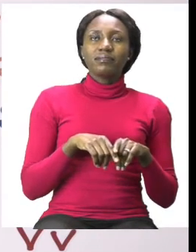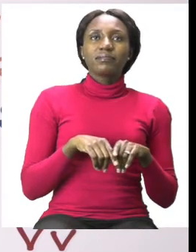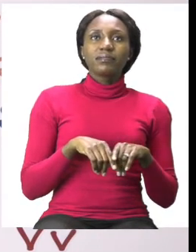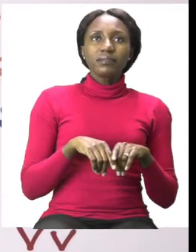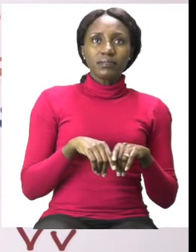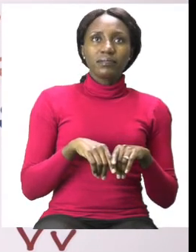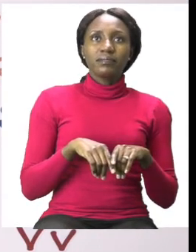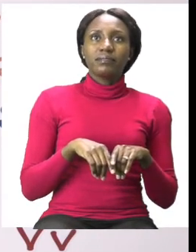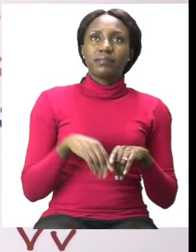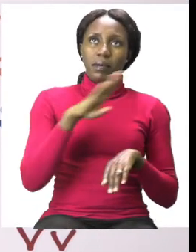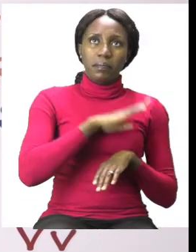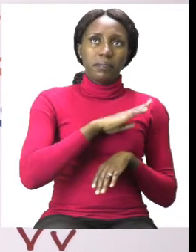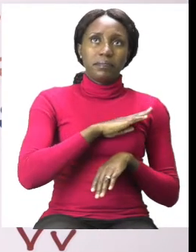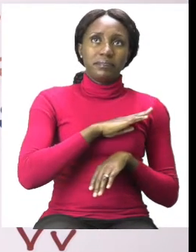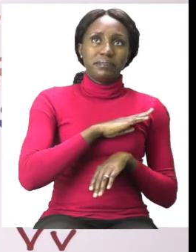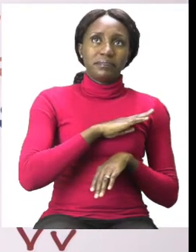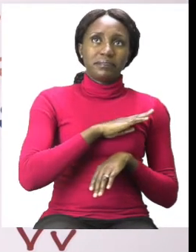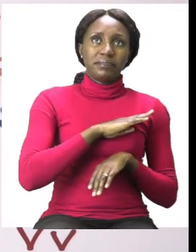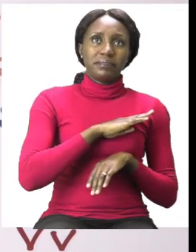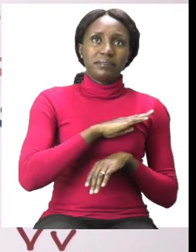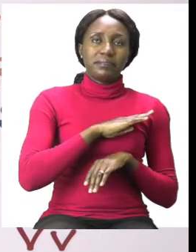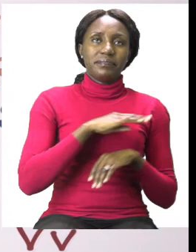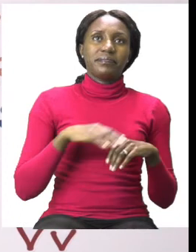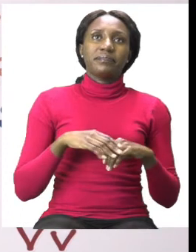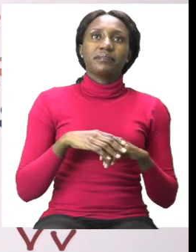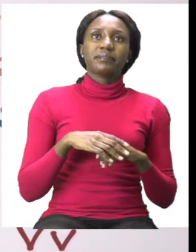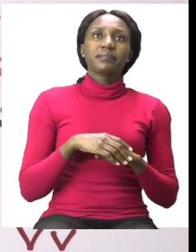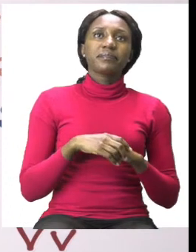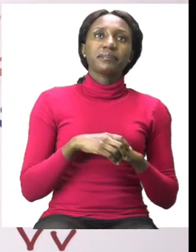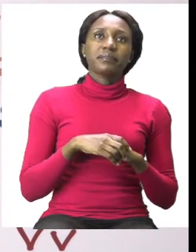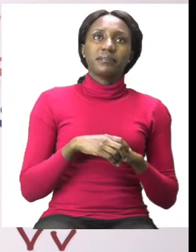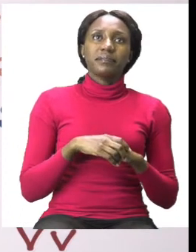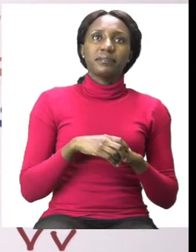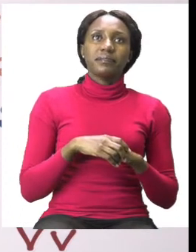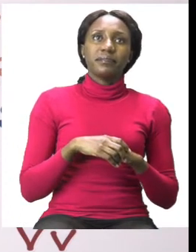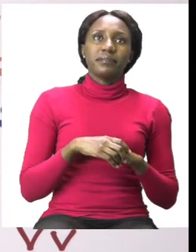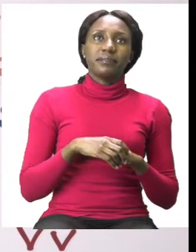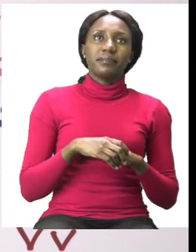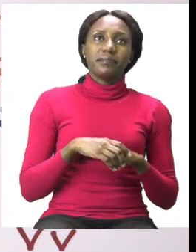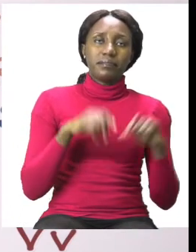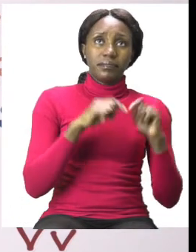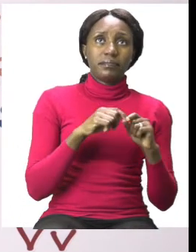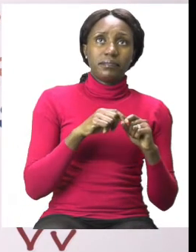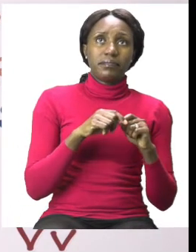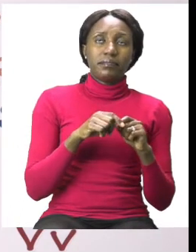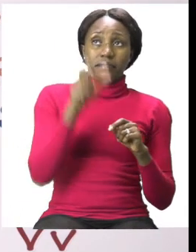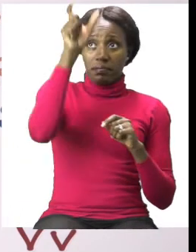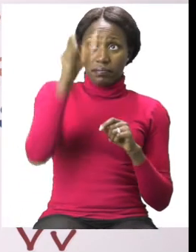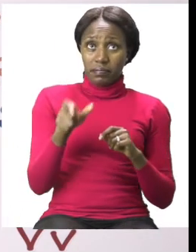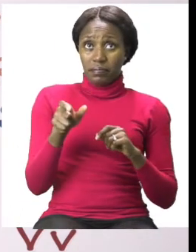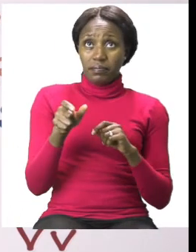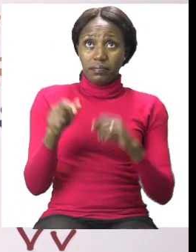The word brown looks like this. Now we're going back to the top and there is one